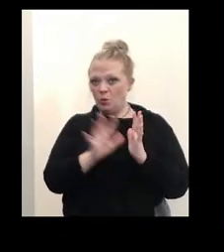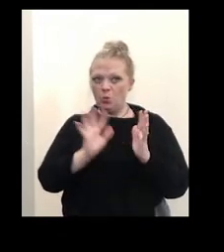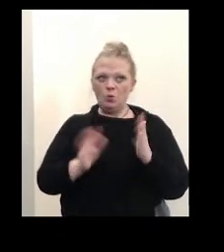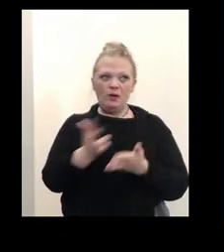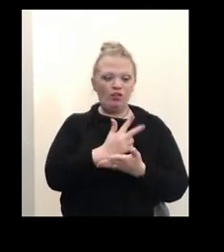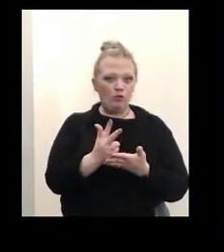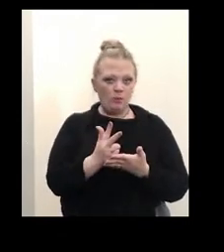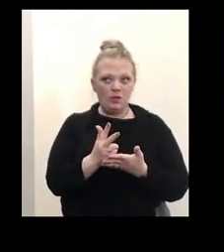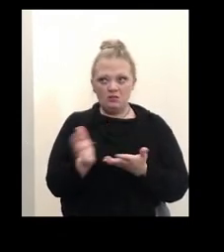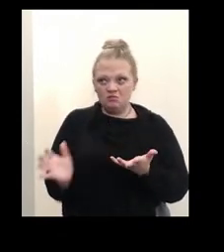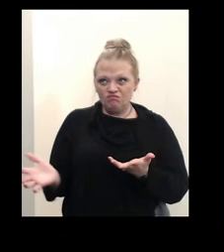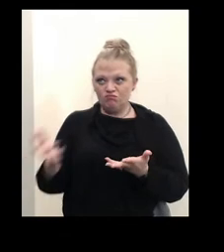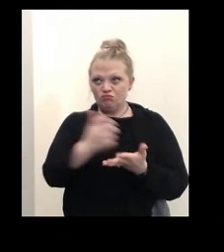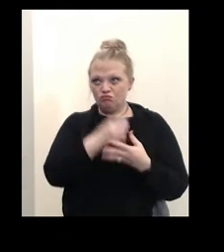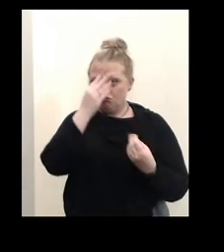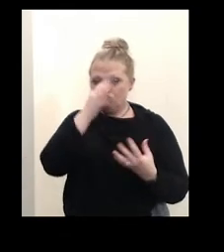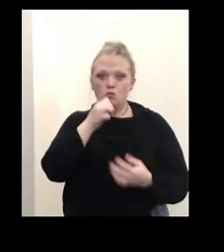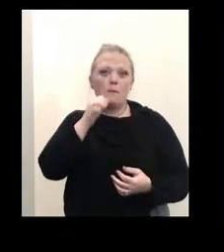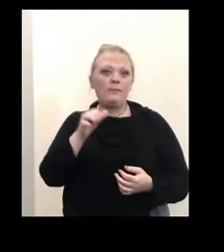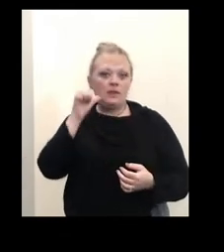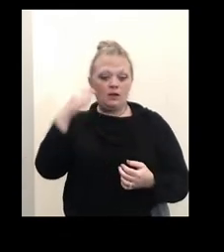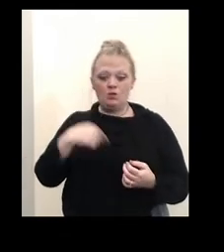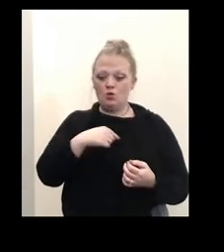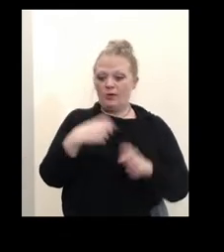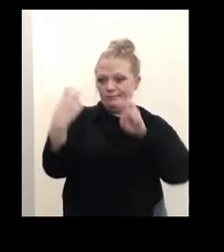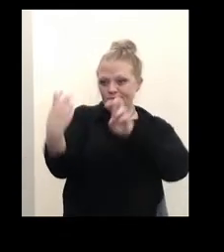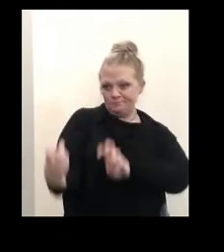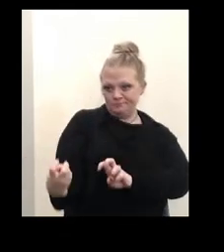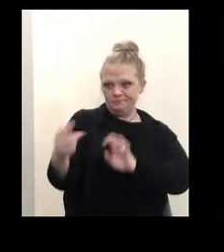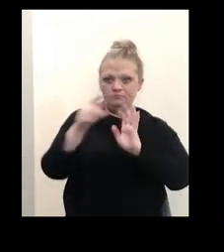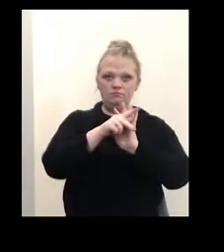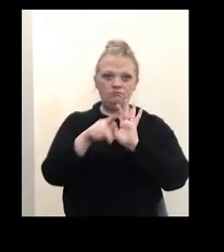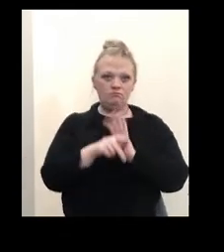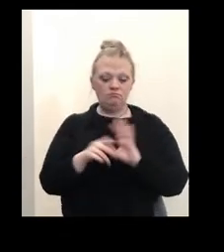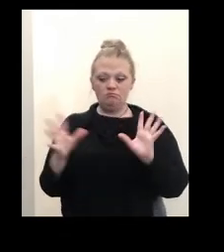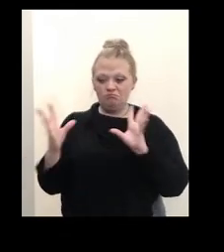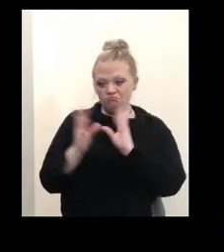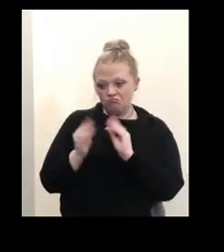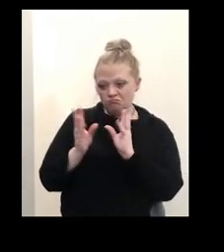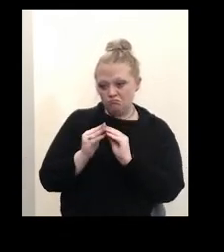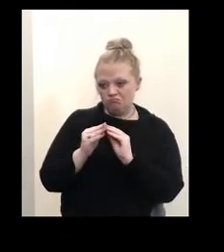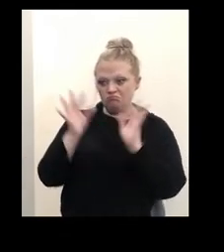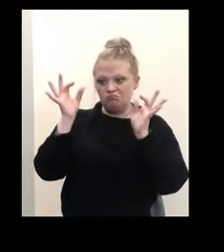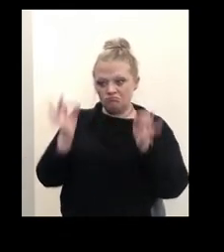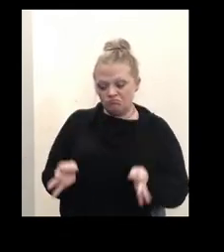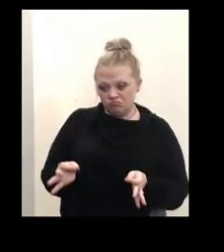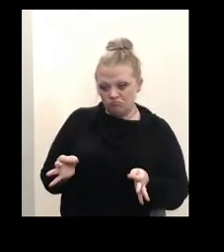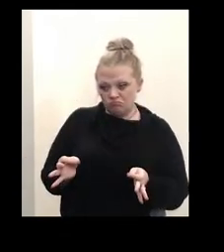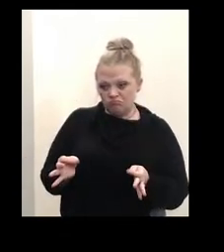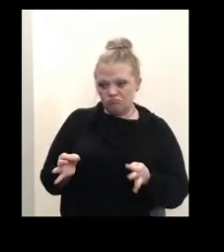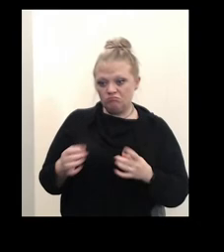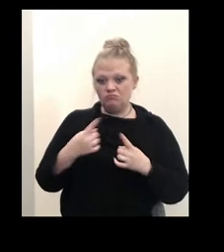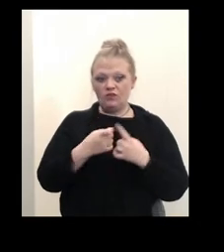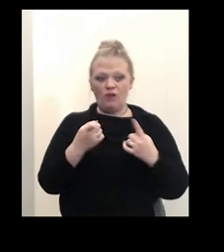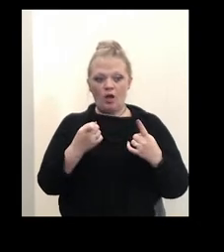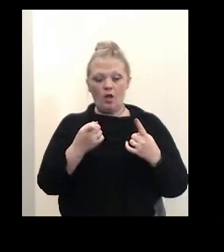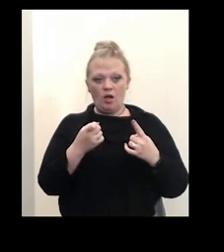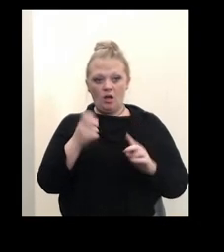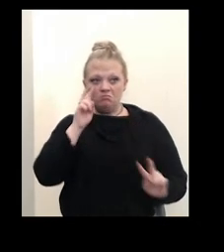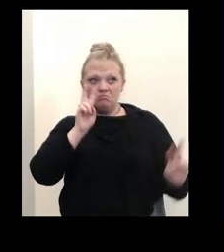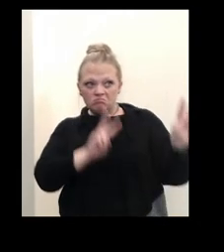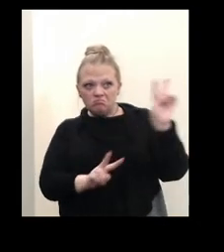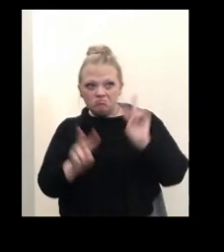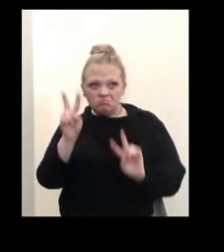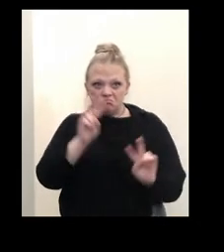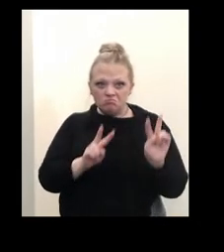data. So yesterday we sat down, our policy group met, we made a determination based on what we've seen. We are